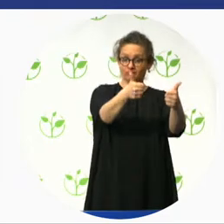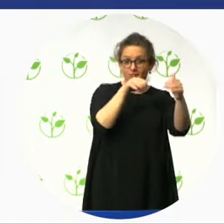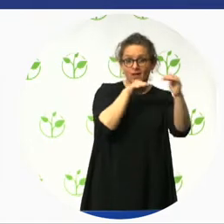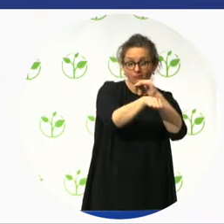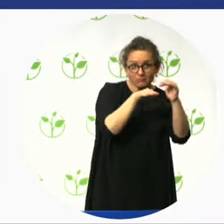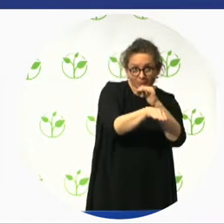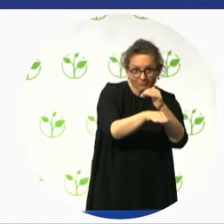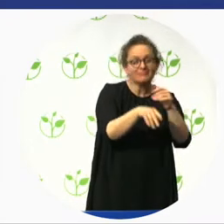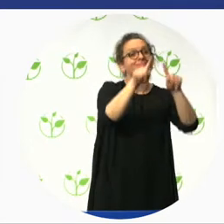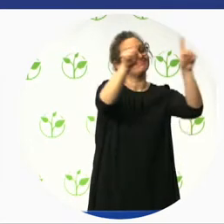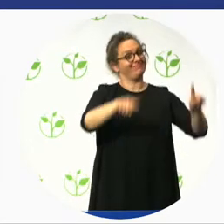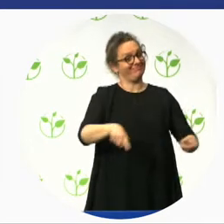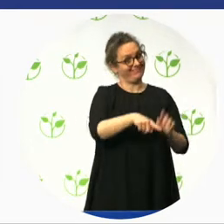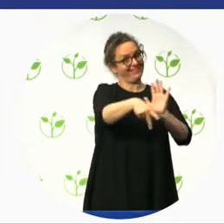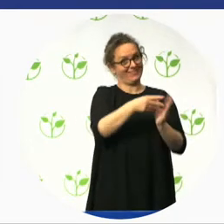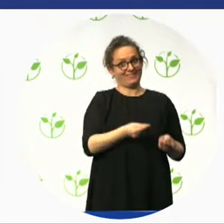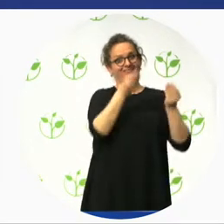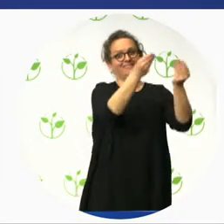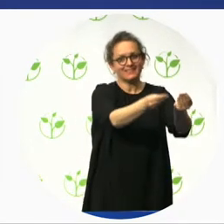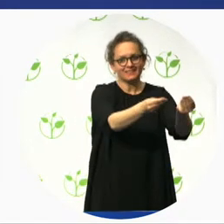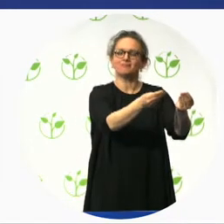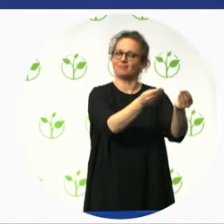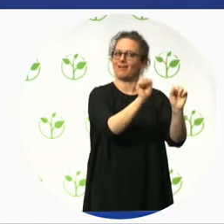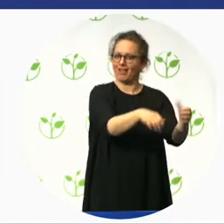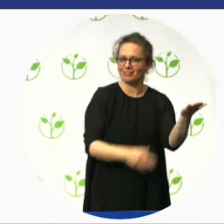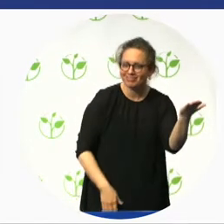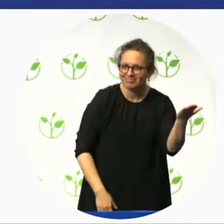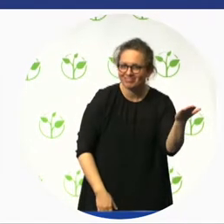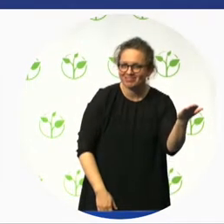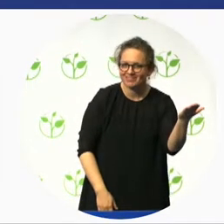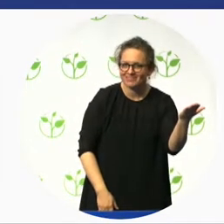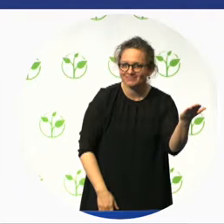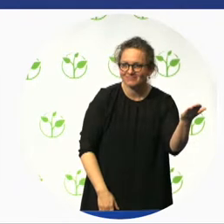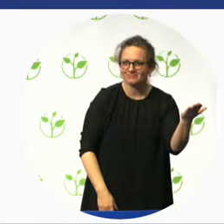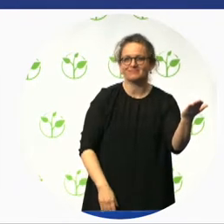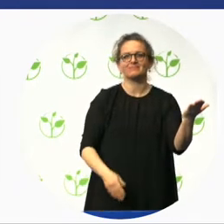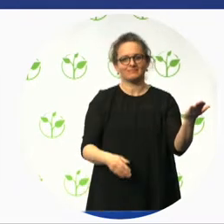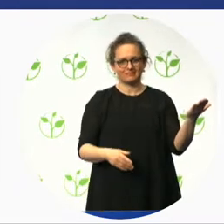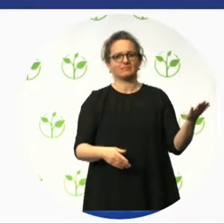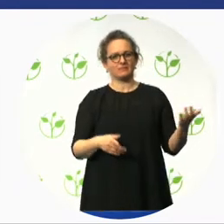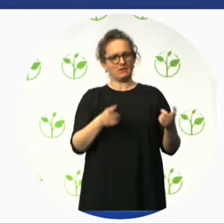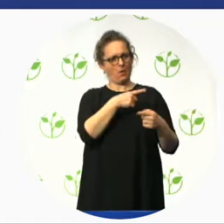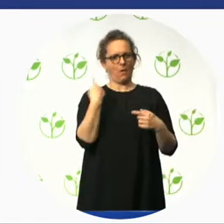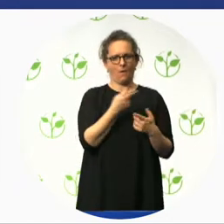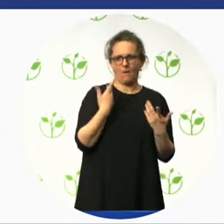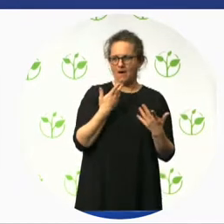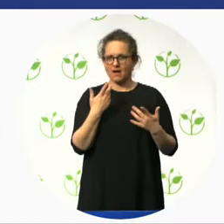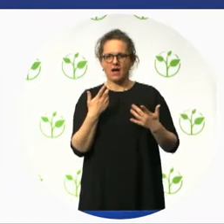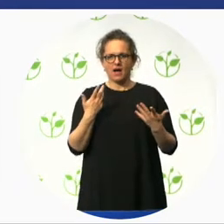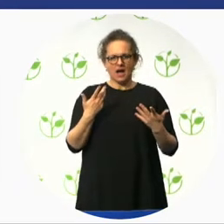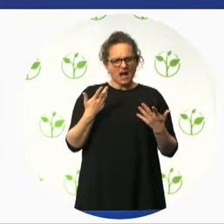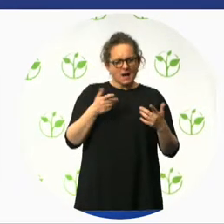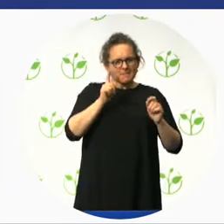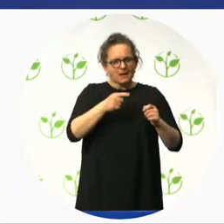certification and just the general nervousness about the accessibility, accessibility, I get this all the time, is what if I do badly? Or I care about